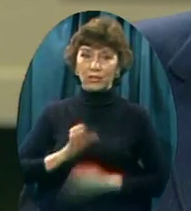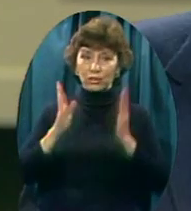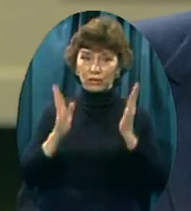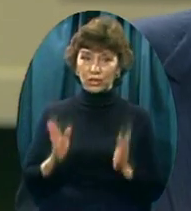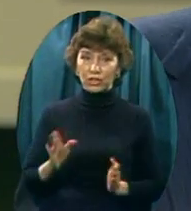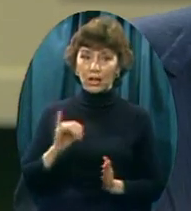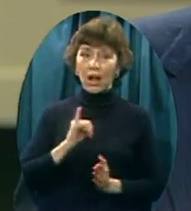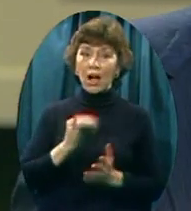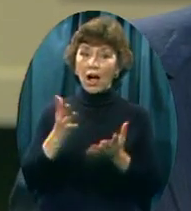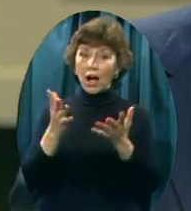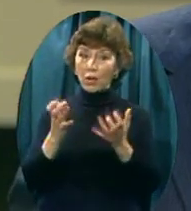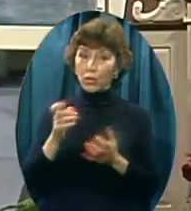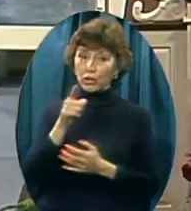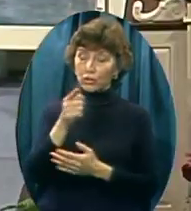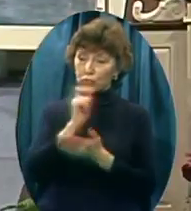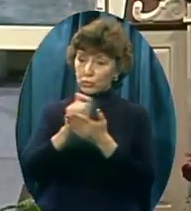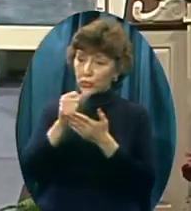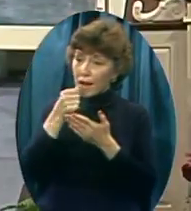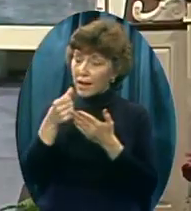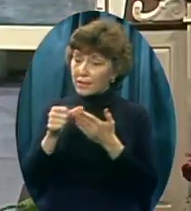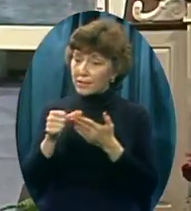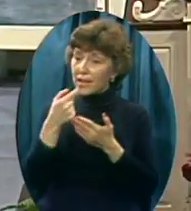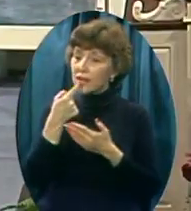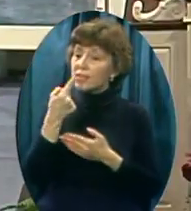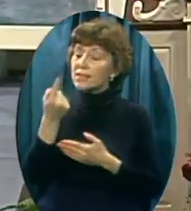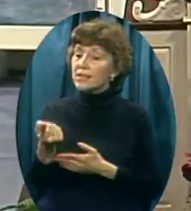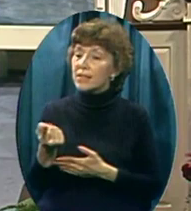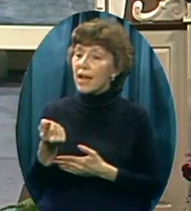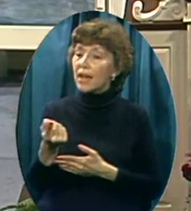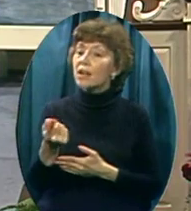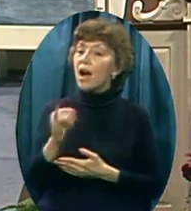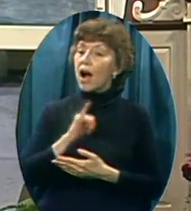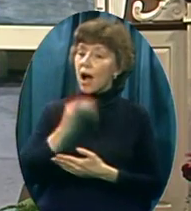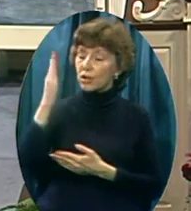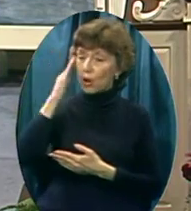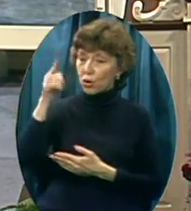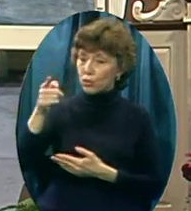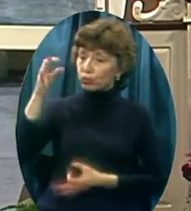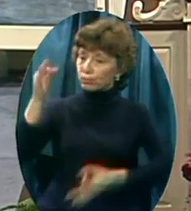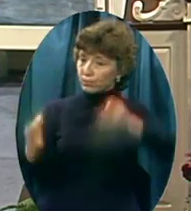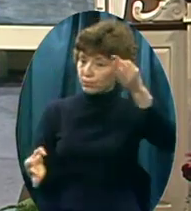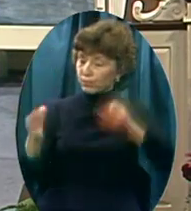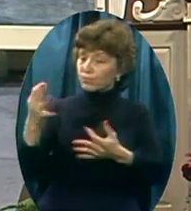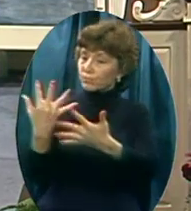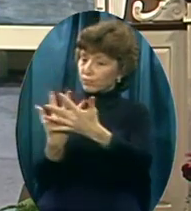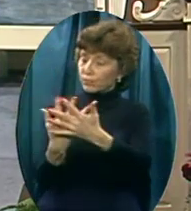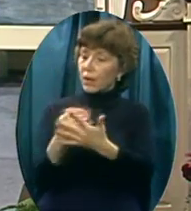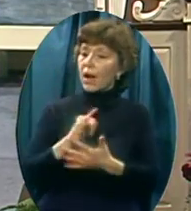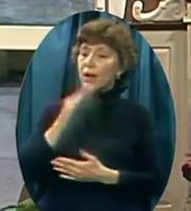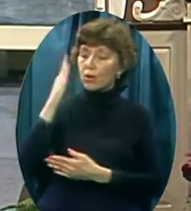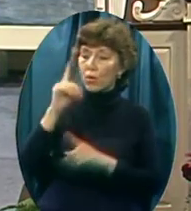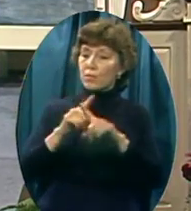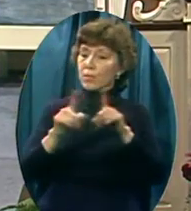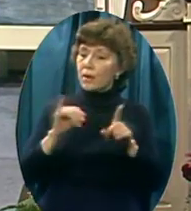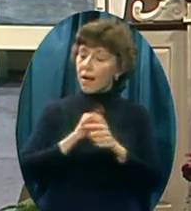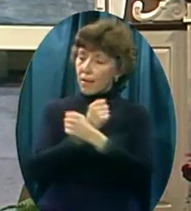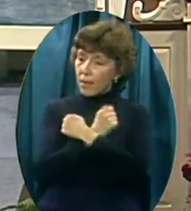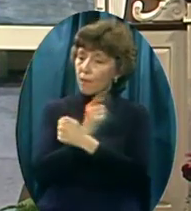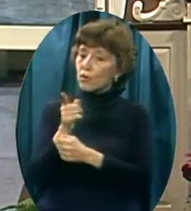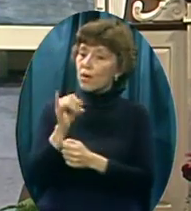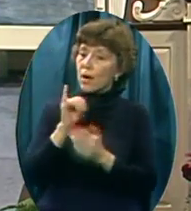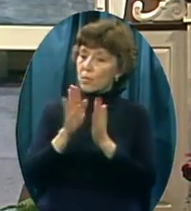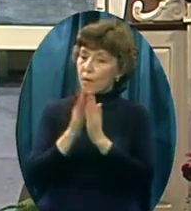And the assurance Of your prayers to him You say oh Those letters Will be sidetracked And those letters Will be censored